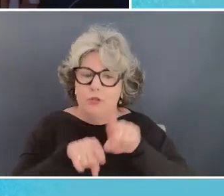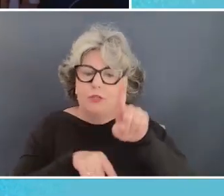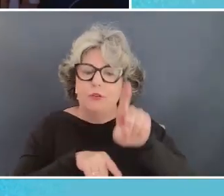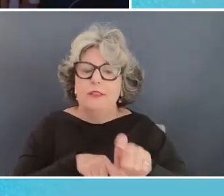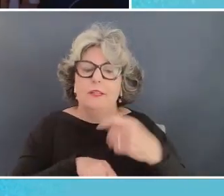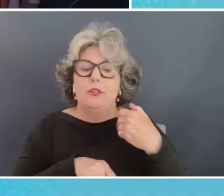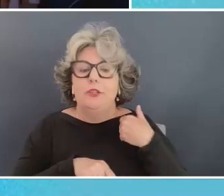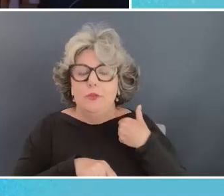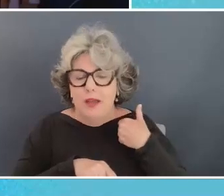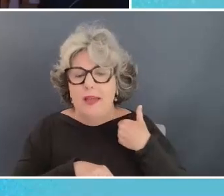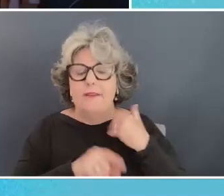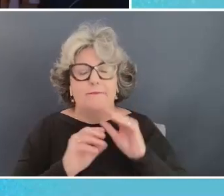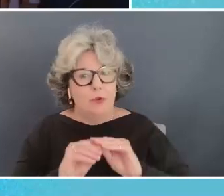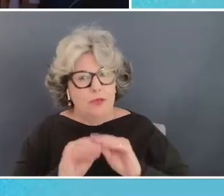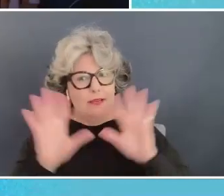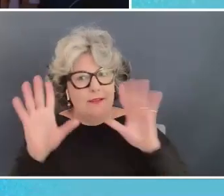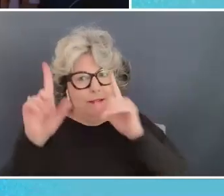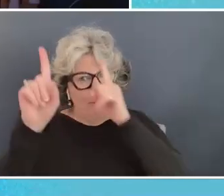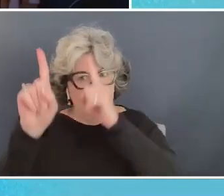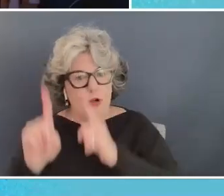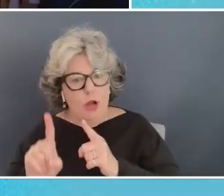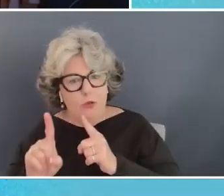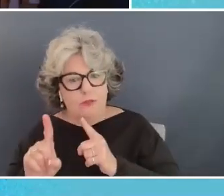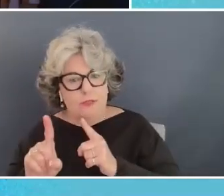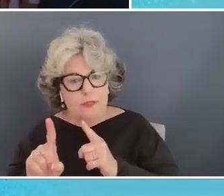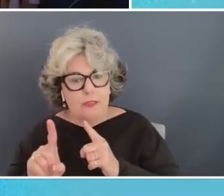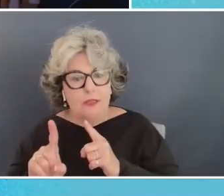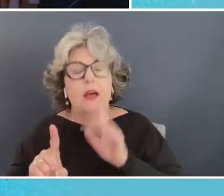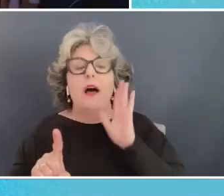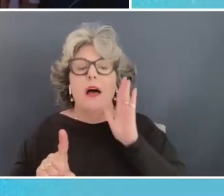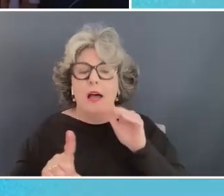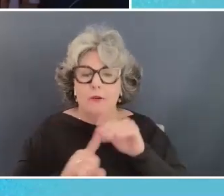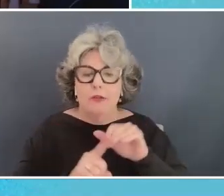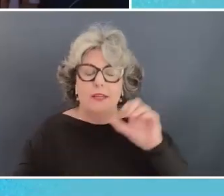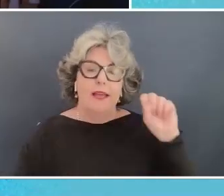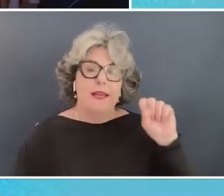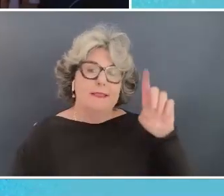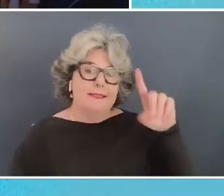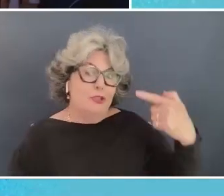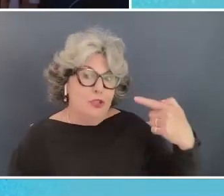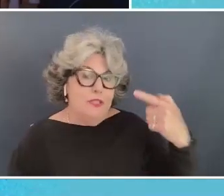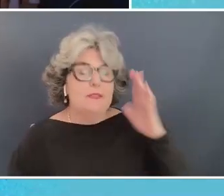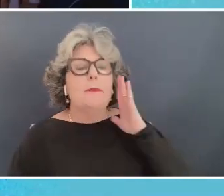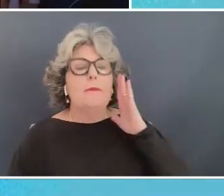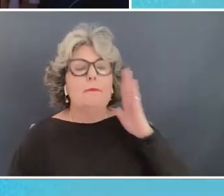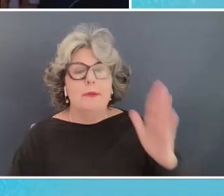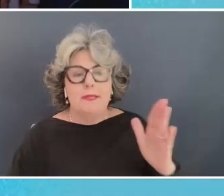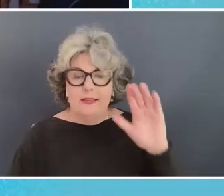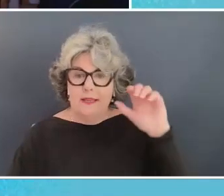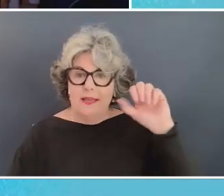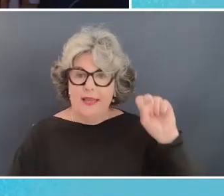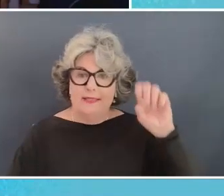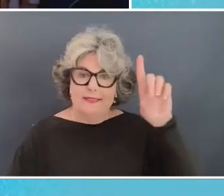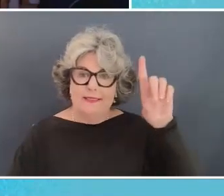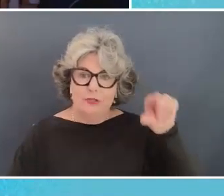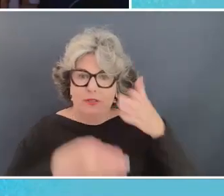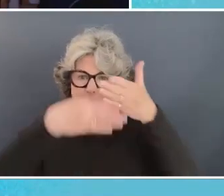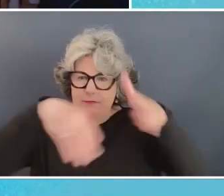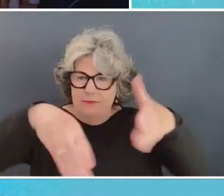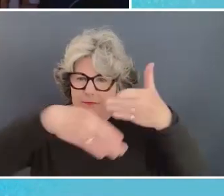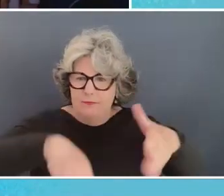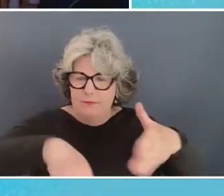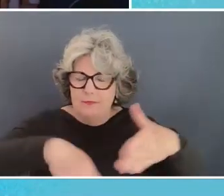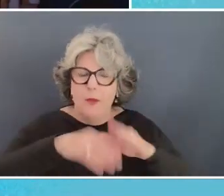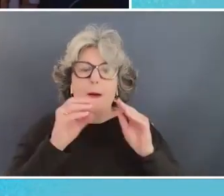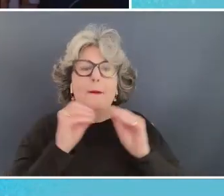have very clear goals and here i would go to the sdgs but i'd break the sdgs down into much